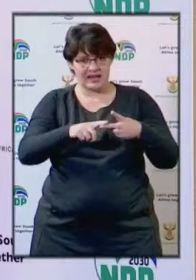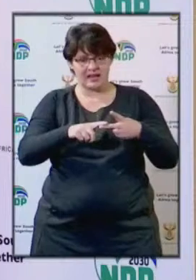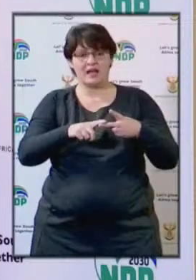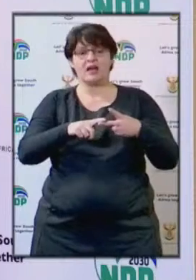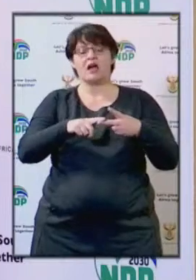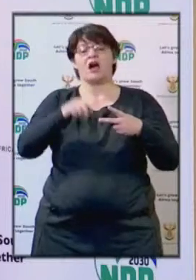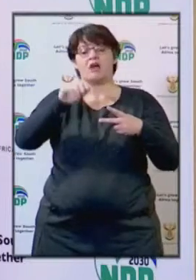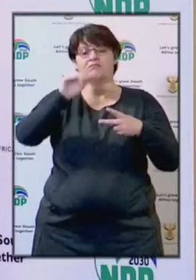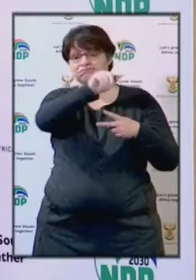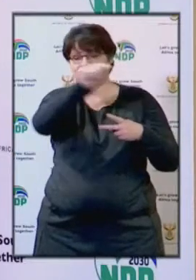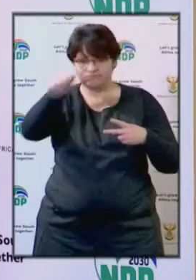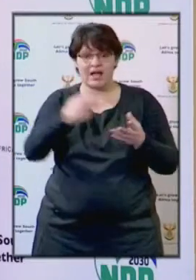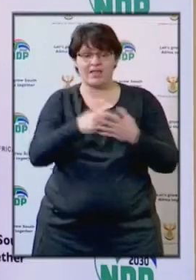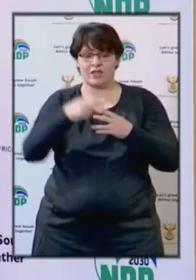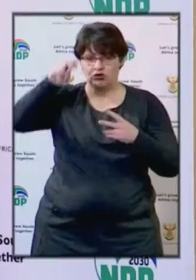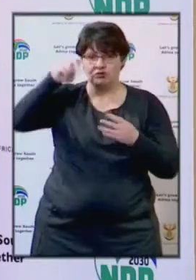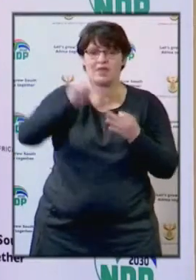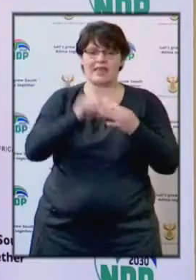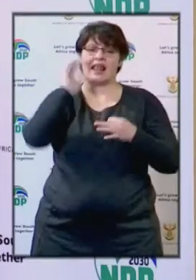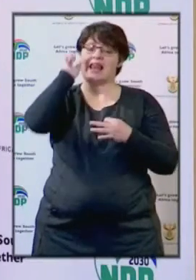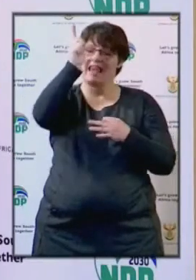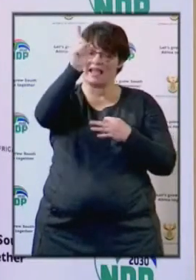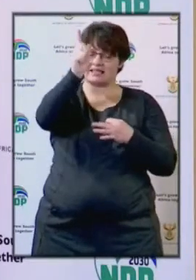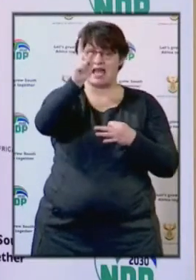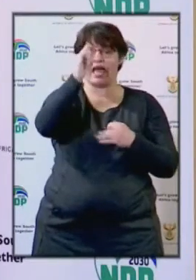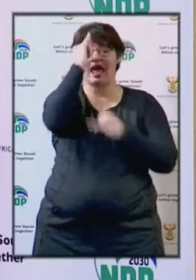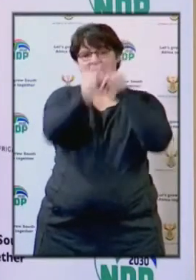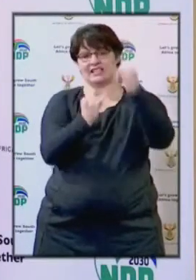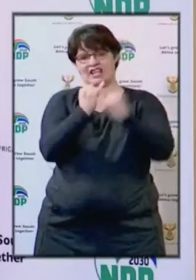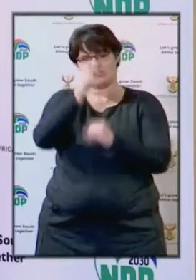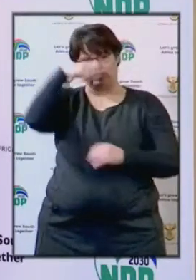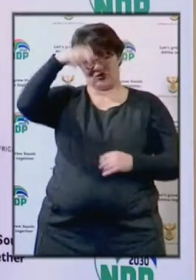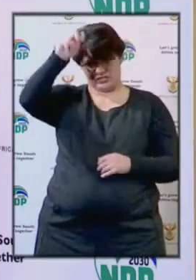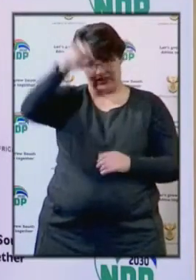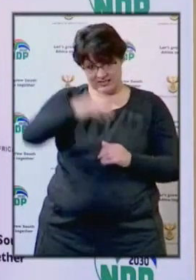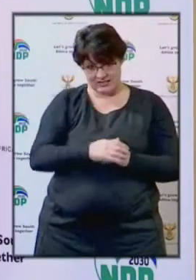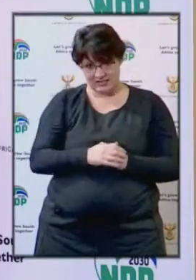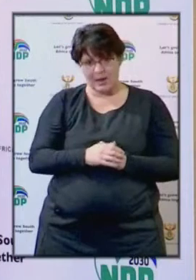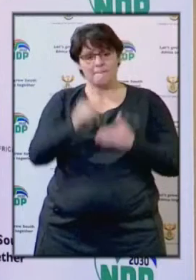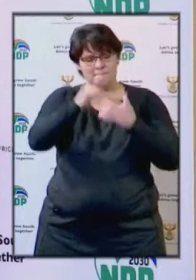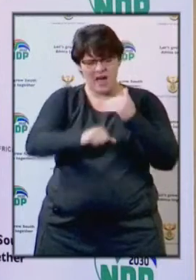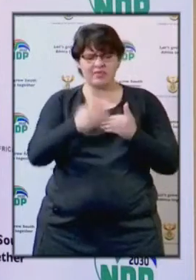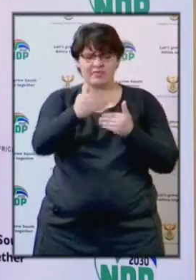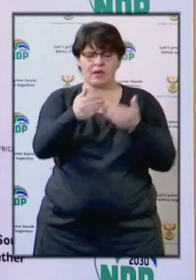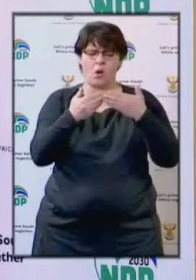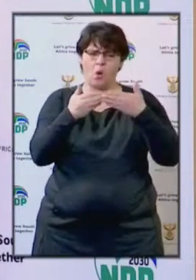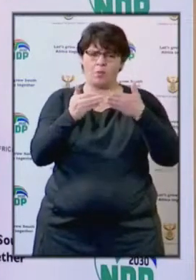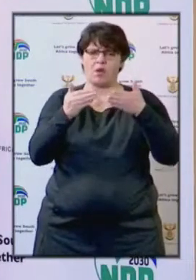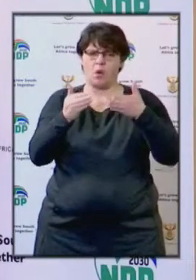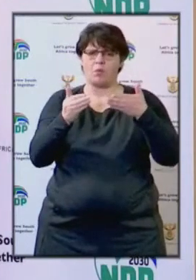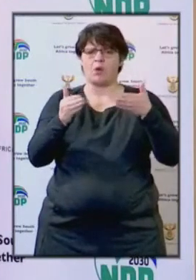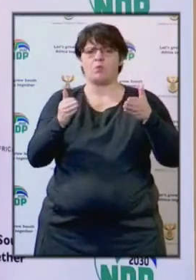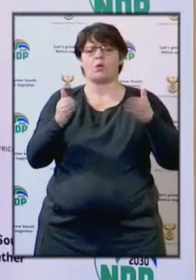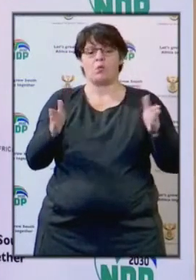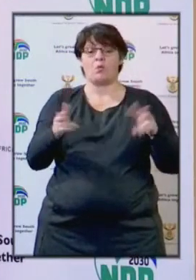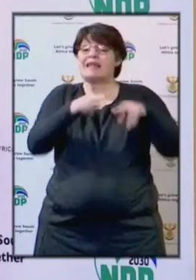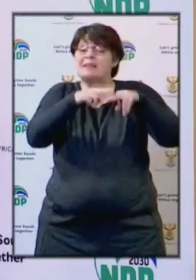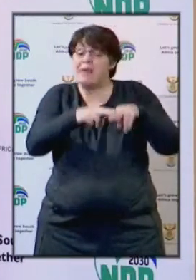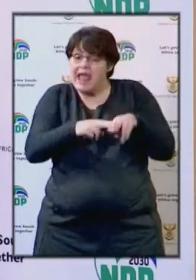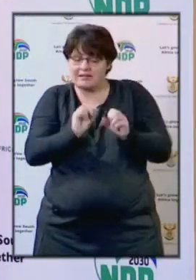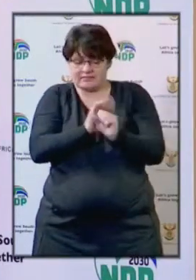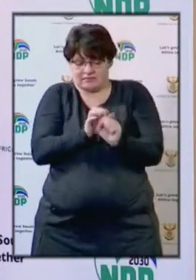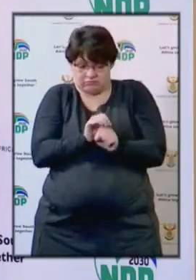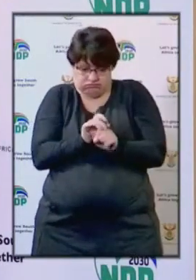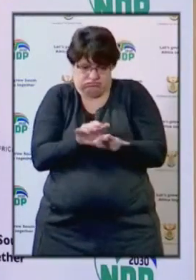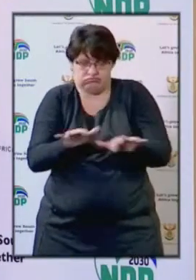international tourism. Although we will be gradually opening up the sector in the coming months, depending on how the virus is spread,